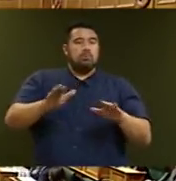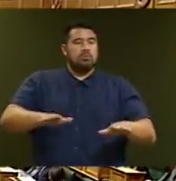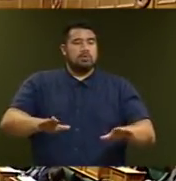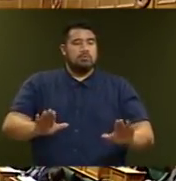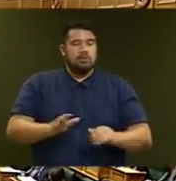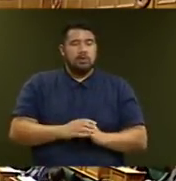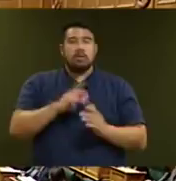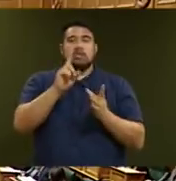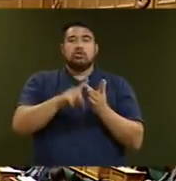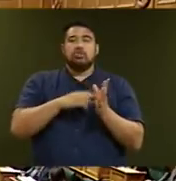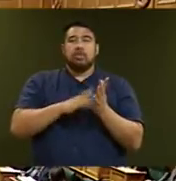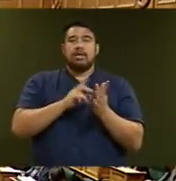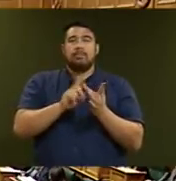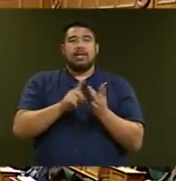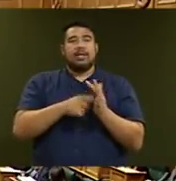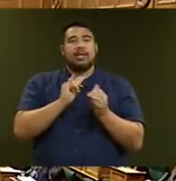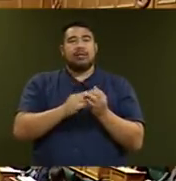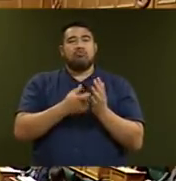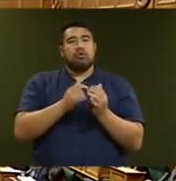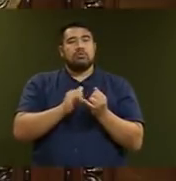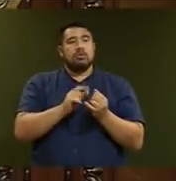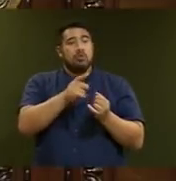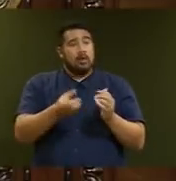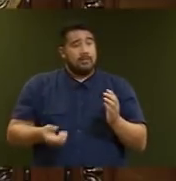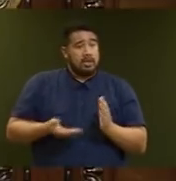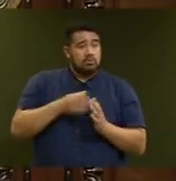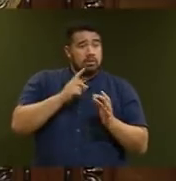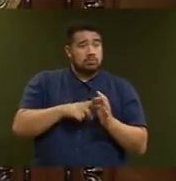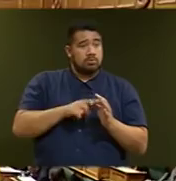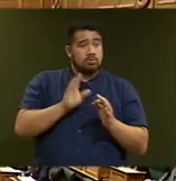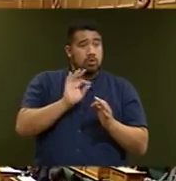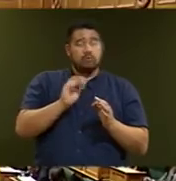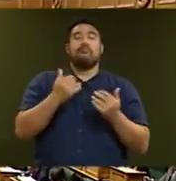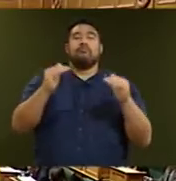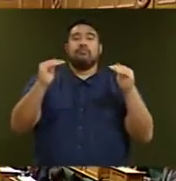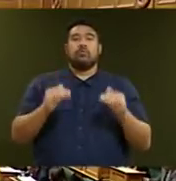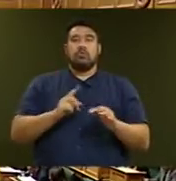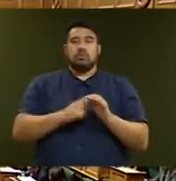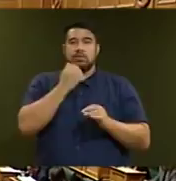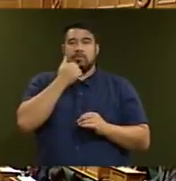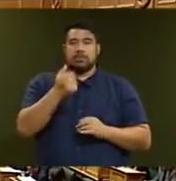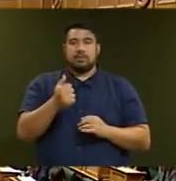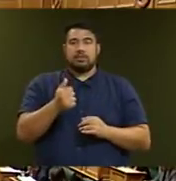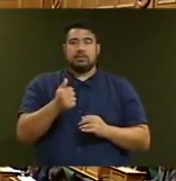Jamie Lee Ross, do you have another supplementary? Right. Question number six, Paul Eagle. Thank you, Mr Speaker. My question is-